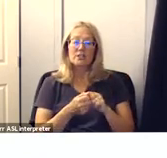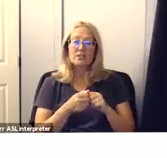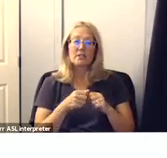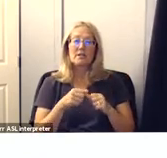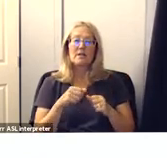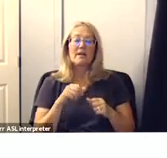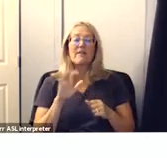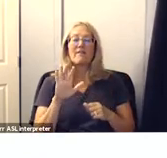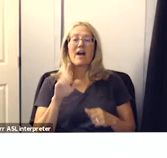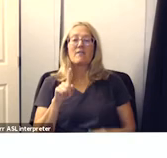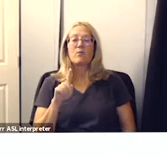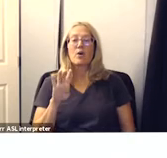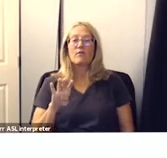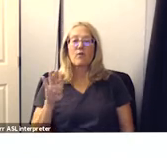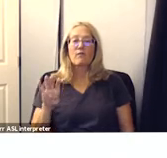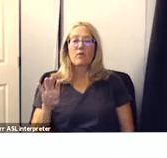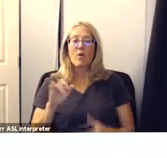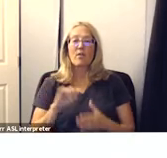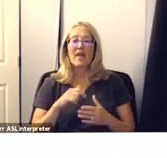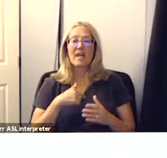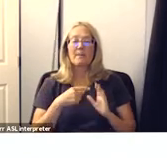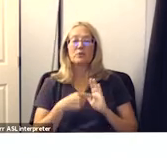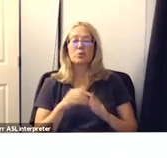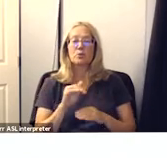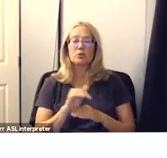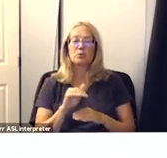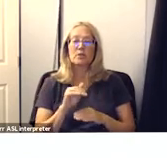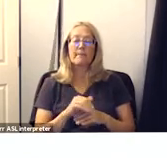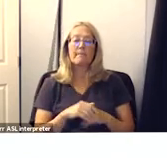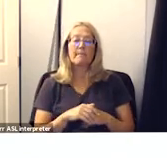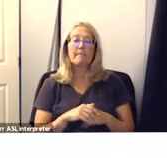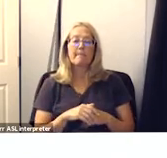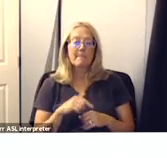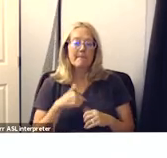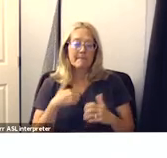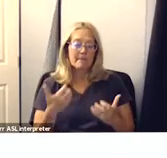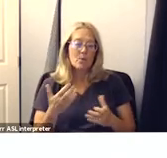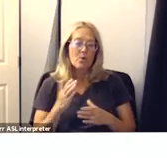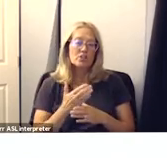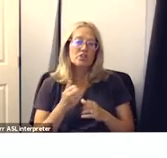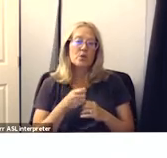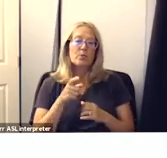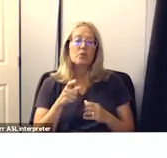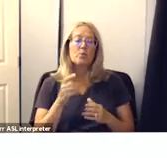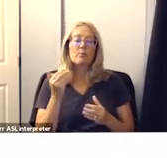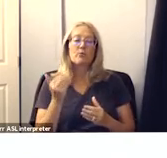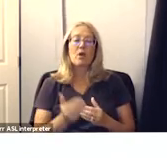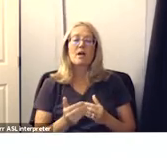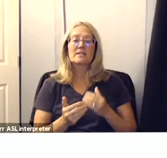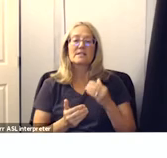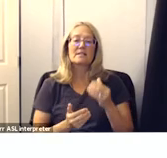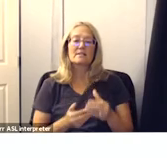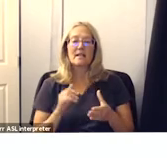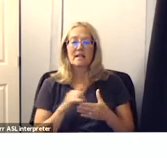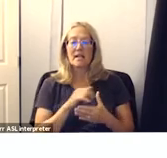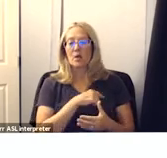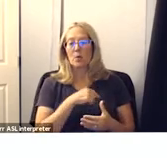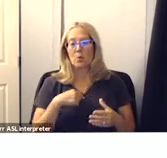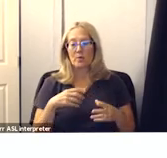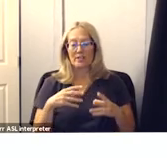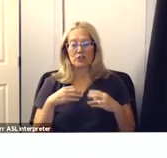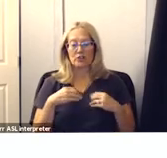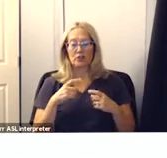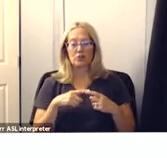5144 that i'm bringing forward tonight um i do want to share with you the process that we took to take